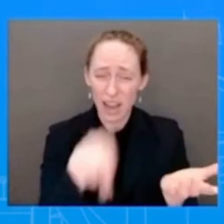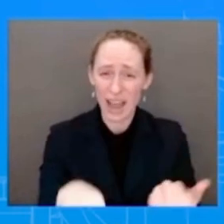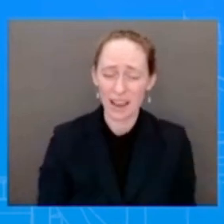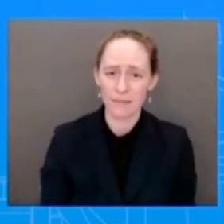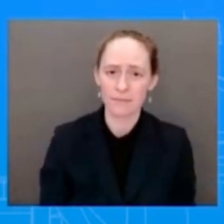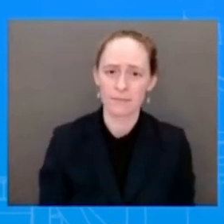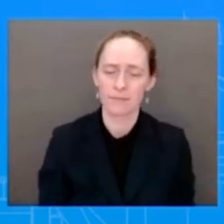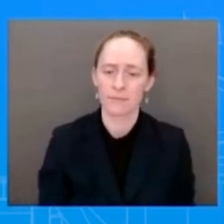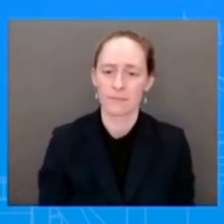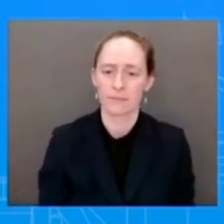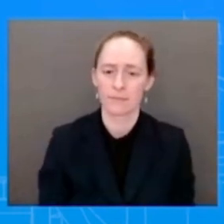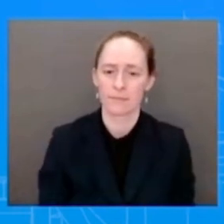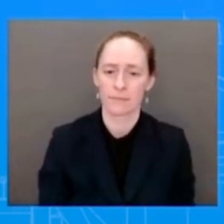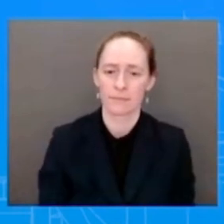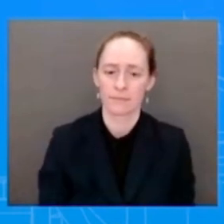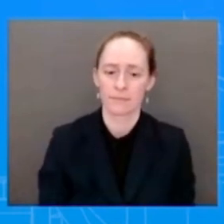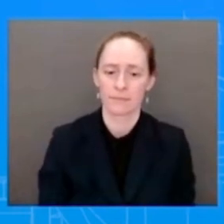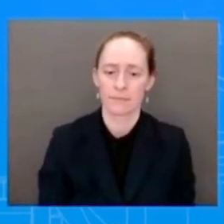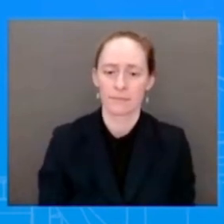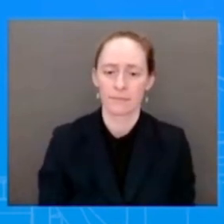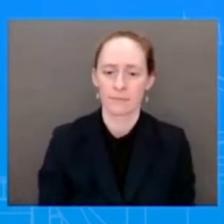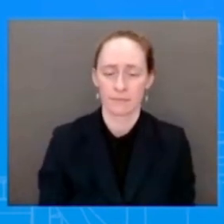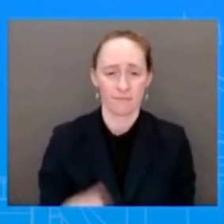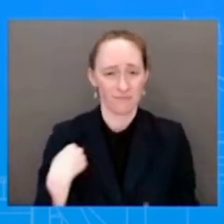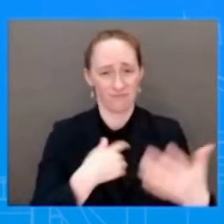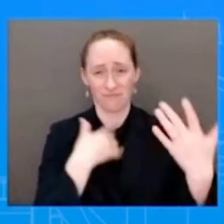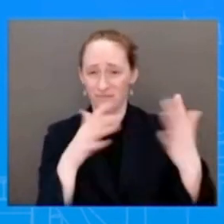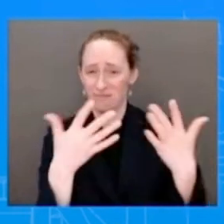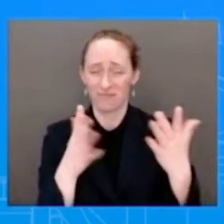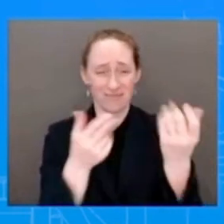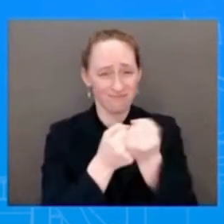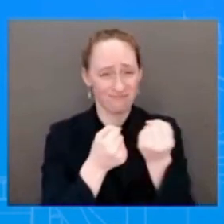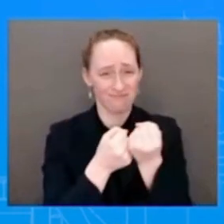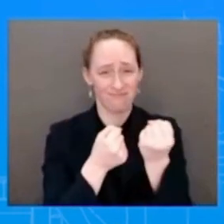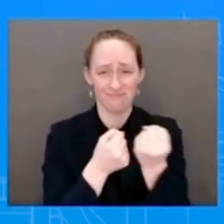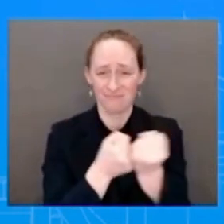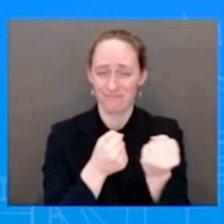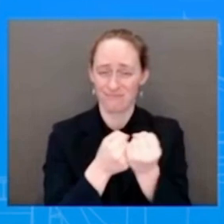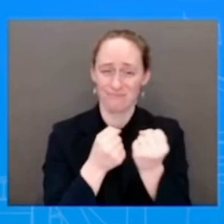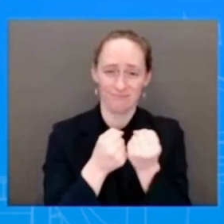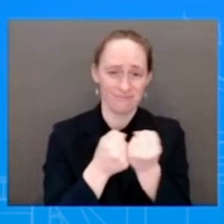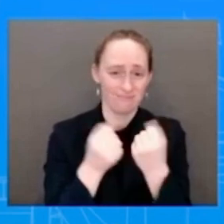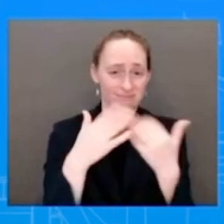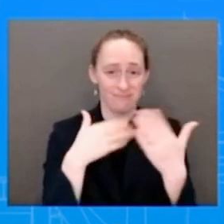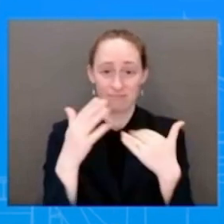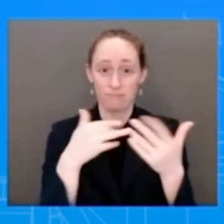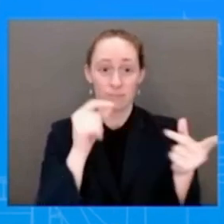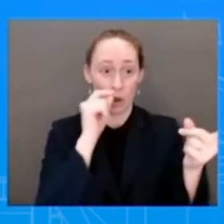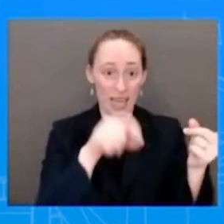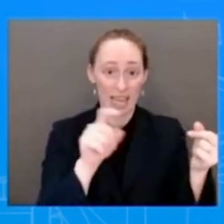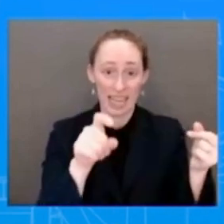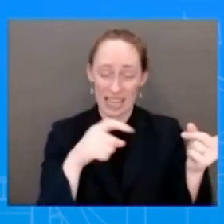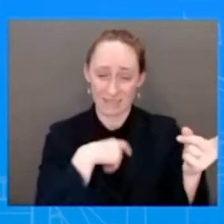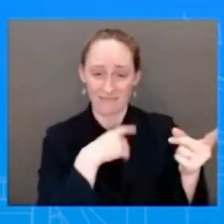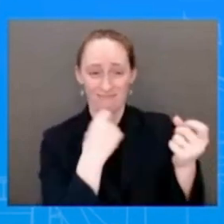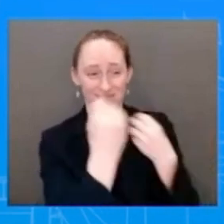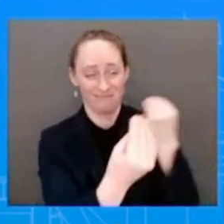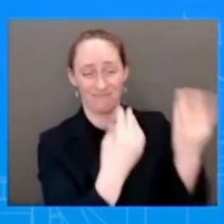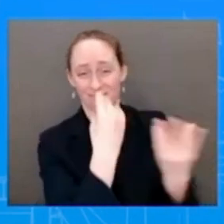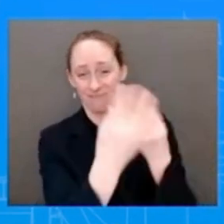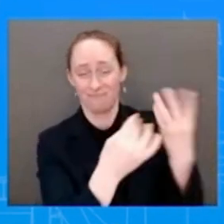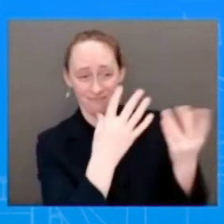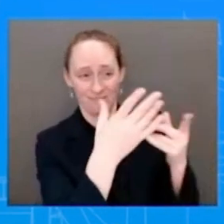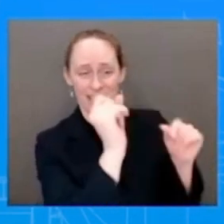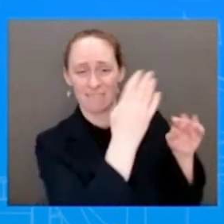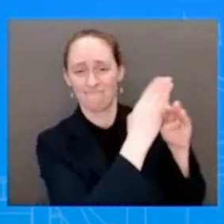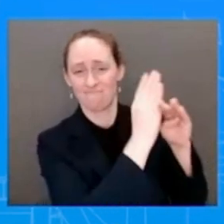providing the assistance that the people of Ukraine need to defend the aggression that they're seeing from Russia, which is almost, we're up almost to